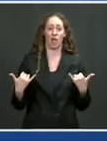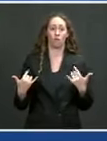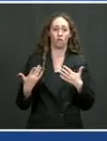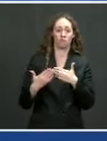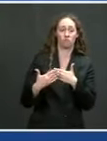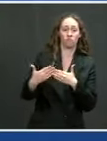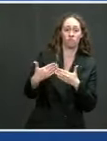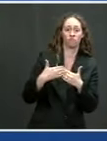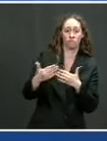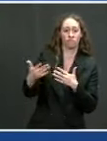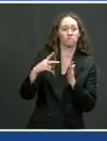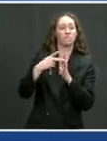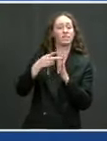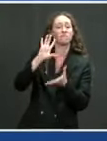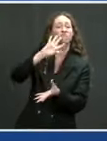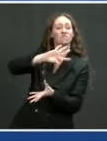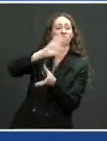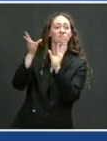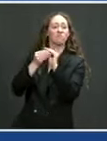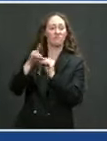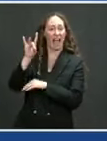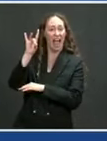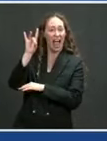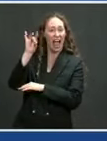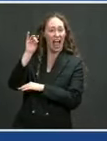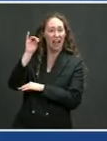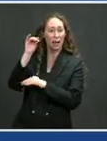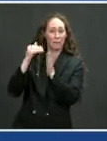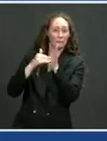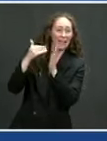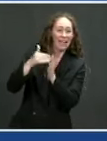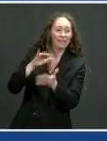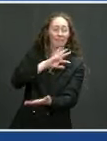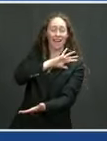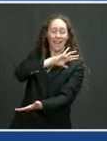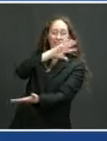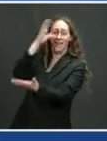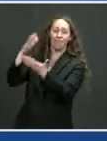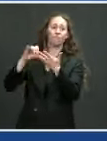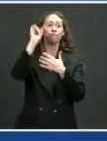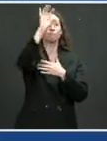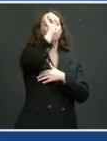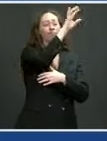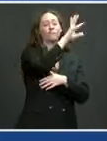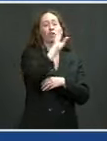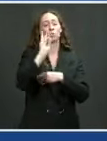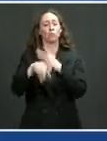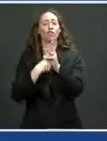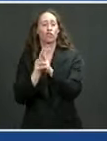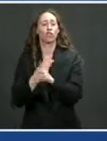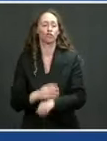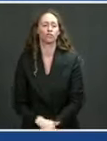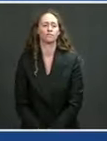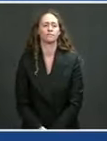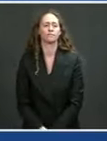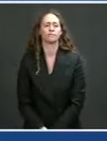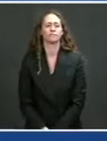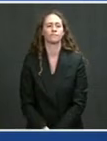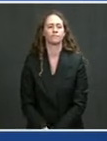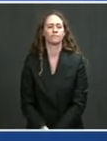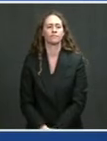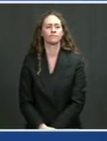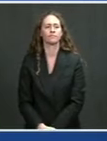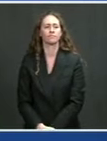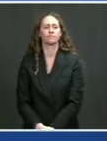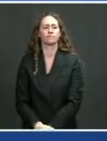That represents 13 percent of the vaccines produced by the United States by the end of June. This will be